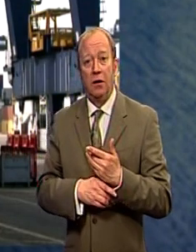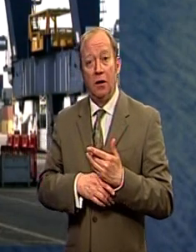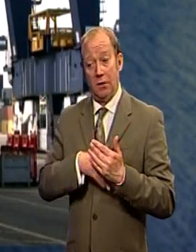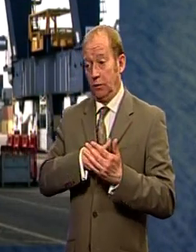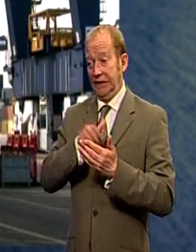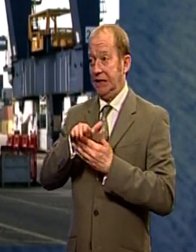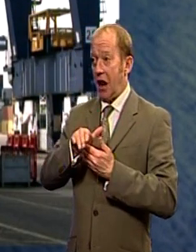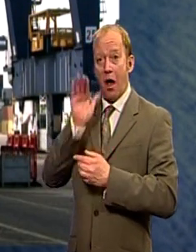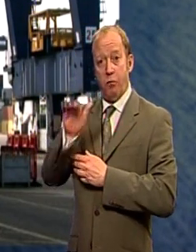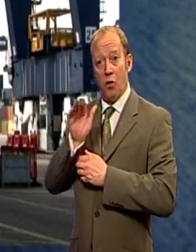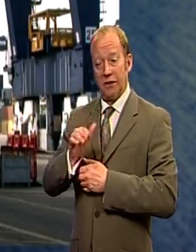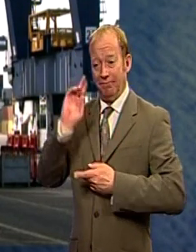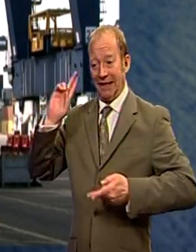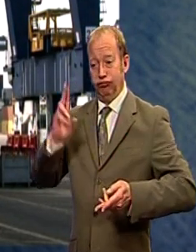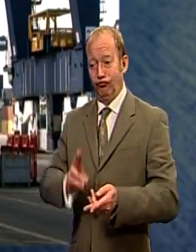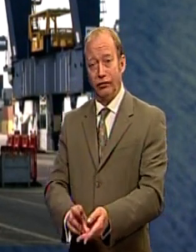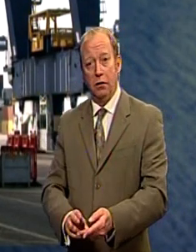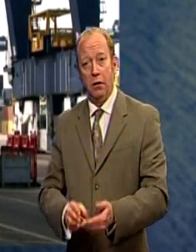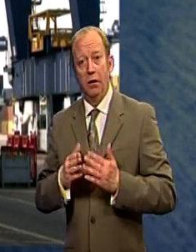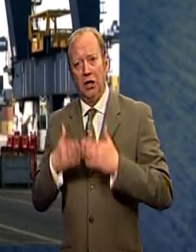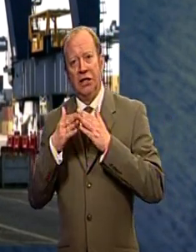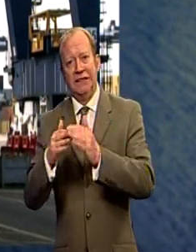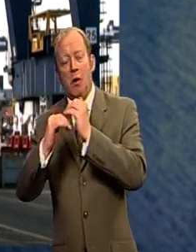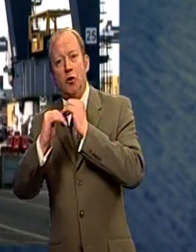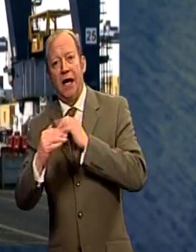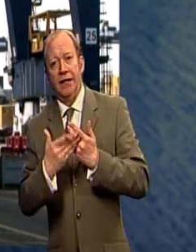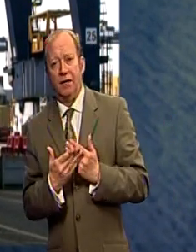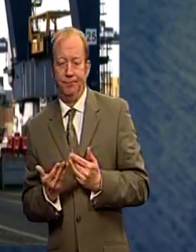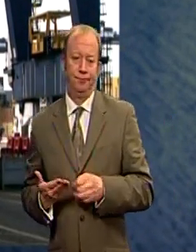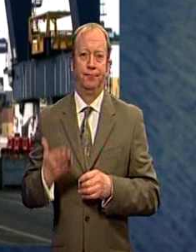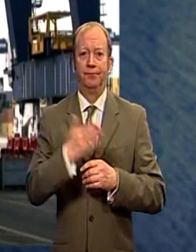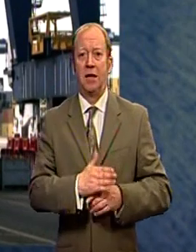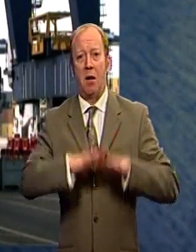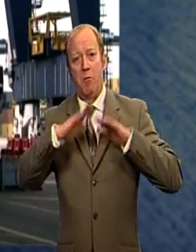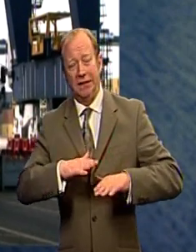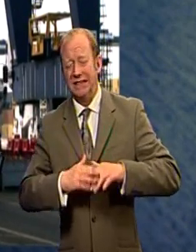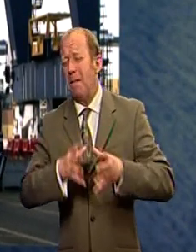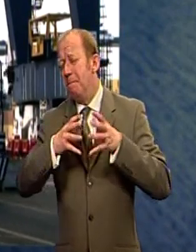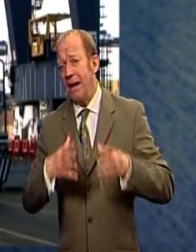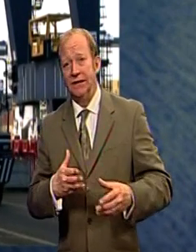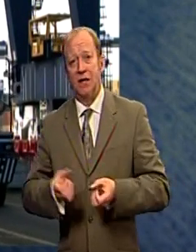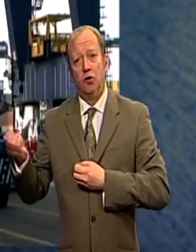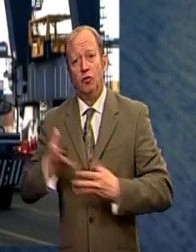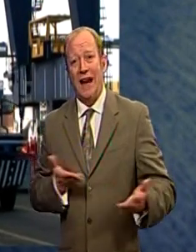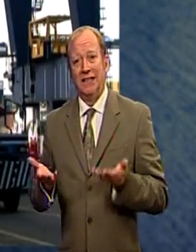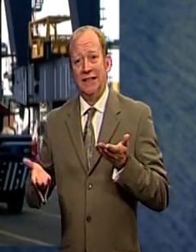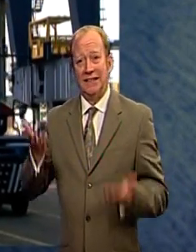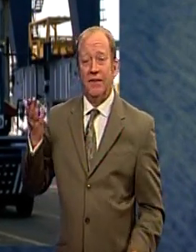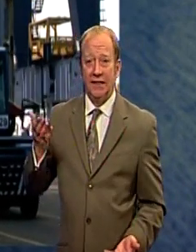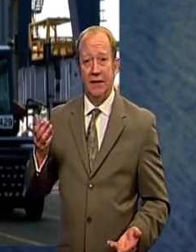before, the shipping container has contributed to Britain's biggest industrial trade deficit since records began.